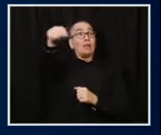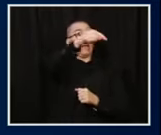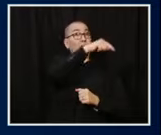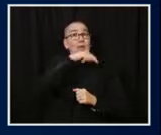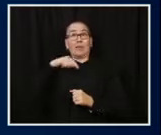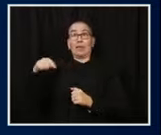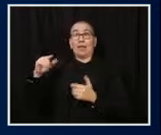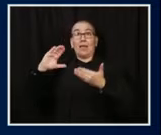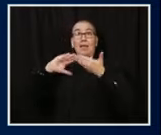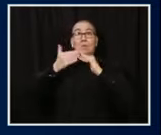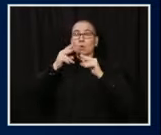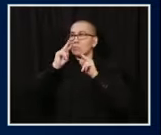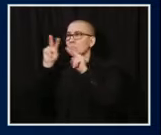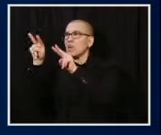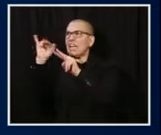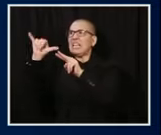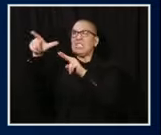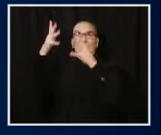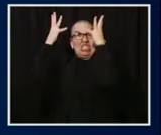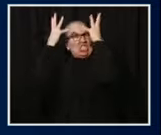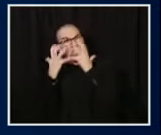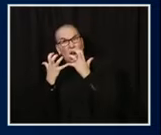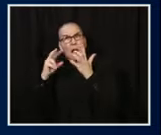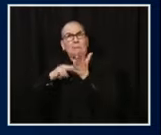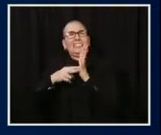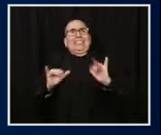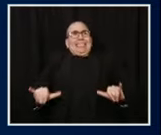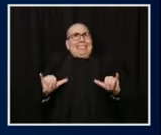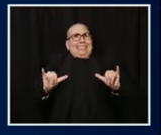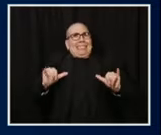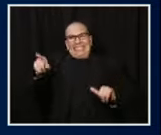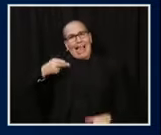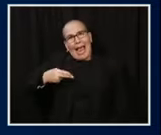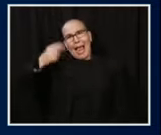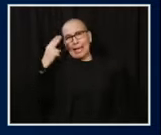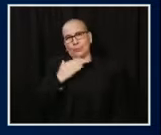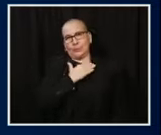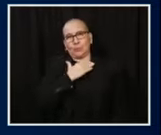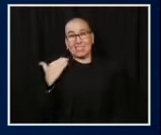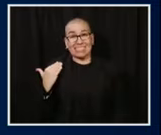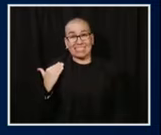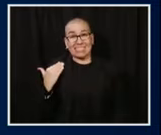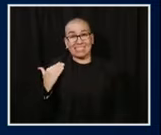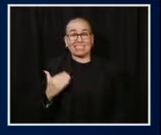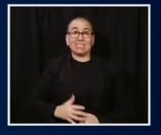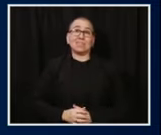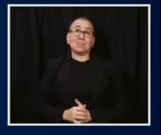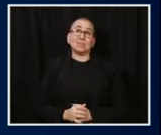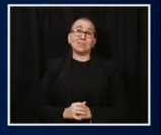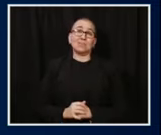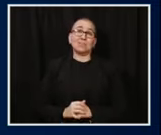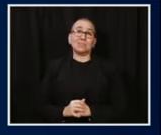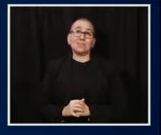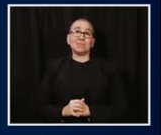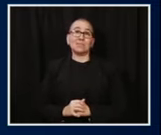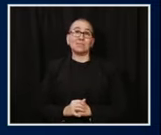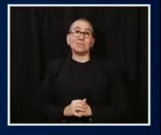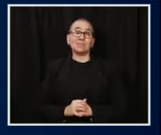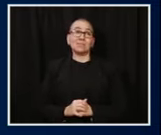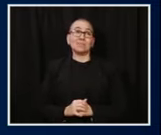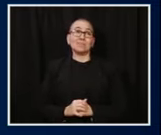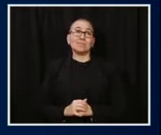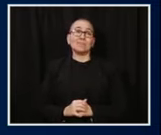that translates into the higher risk for staff working in long-term care and bringing it into the facilities and putting the residents